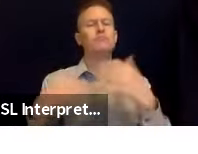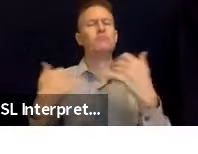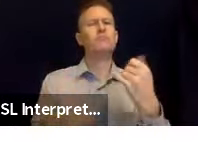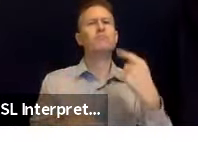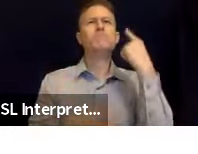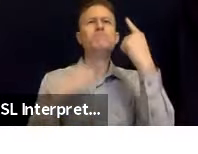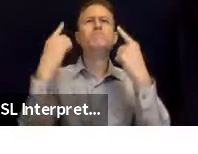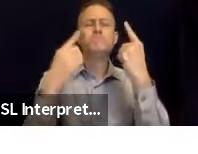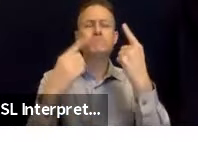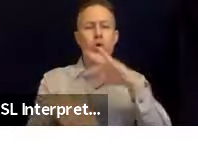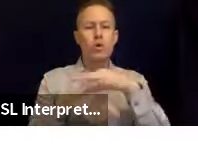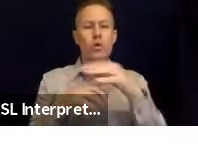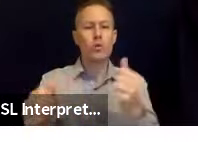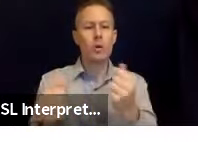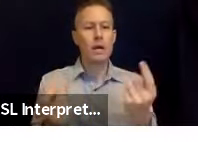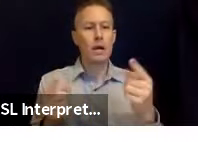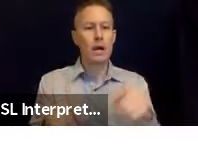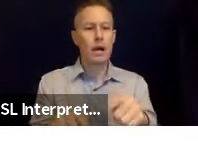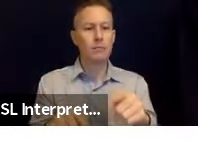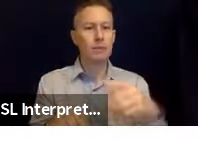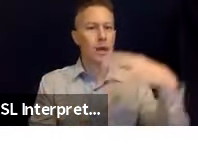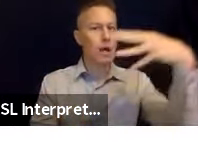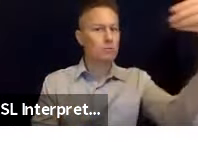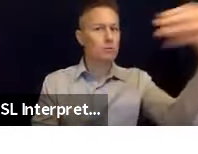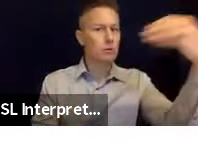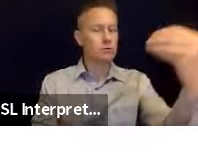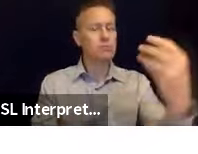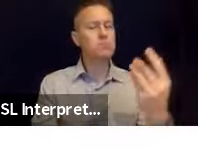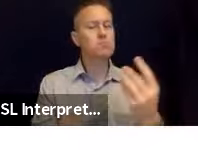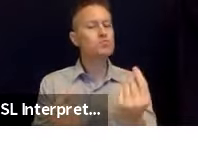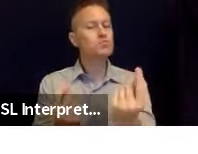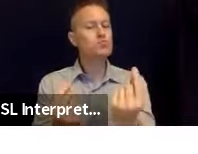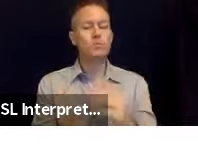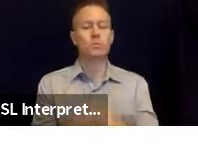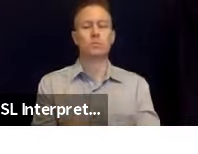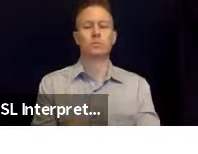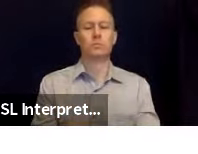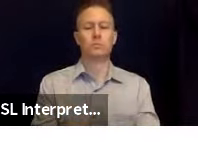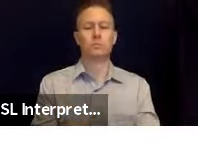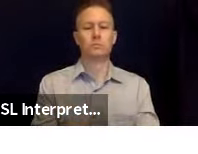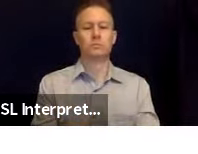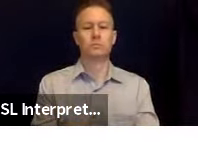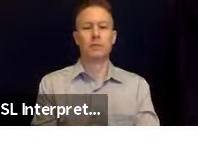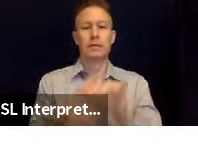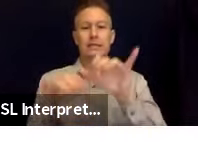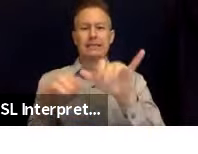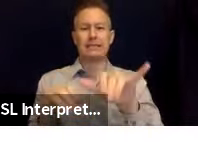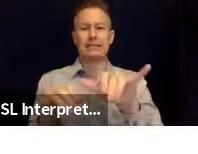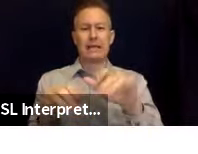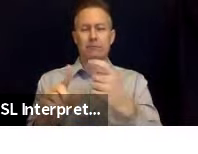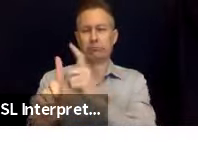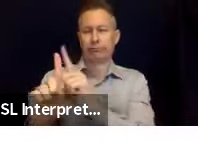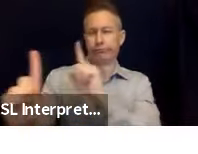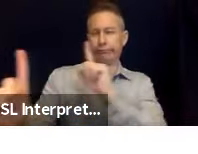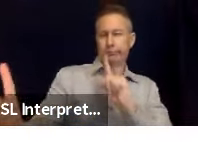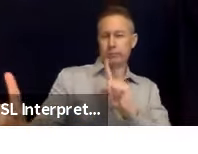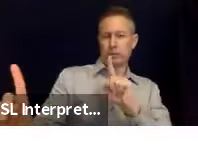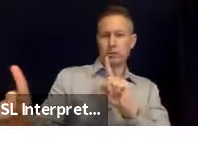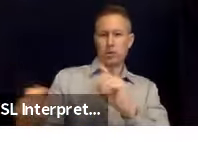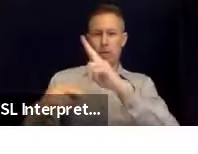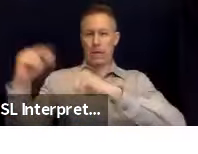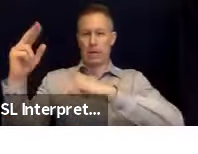about if an earthquake happens when you're outside? In that case, stay away from buildings, windows,